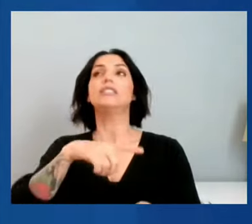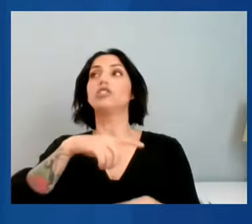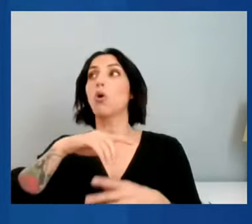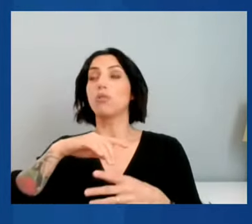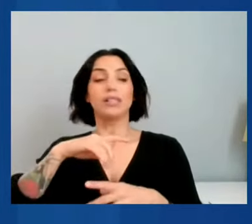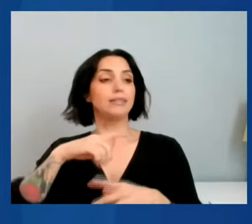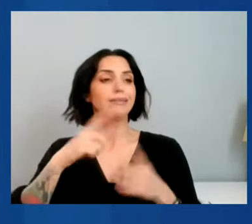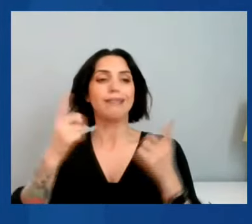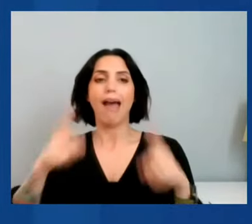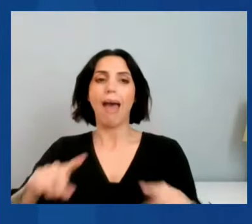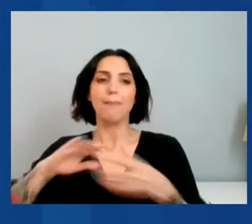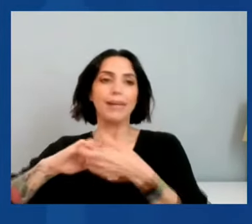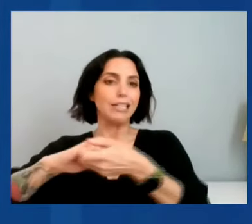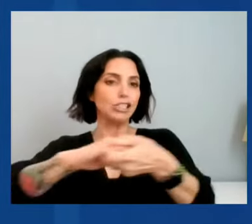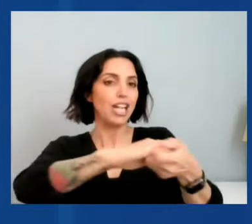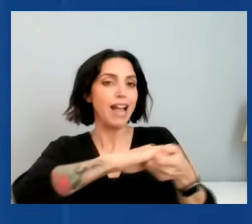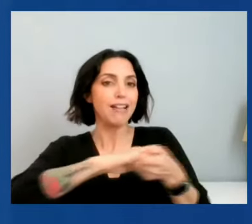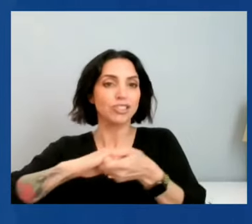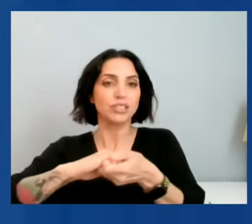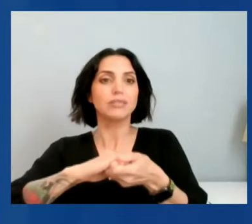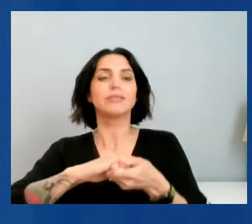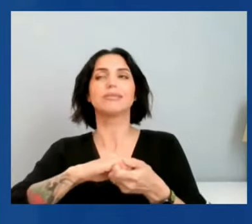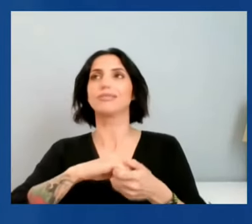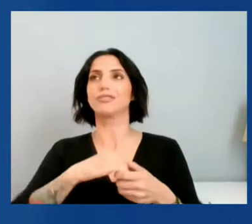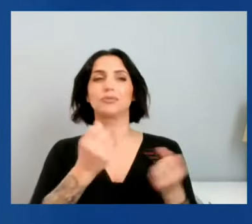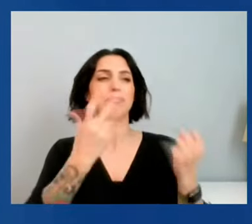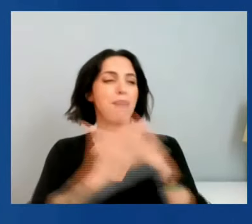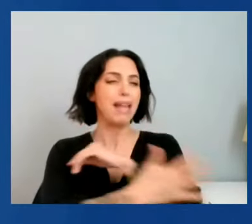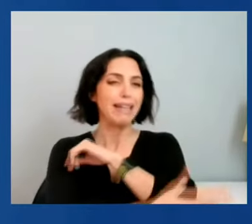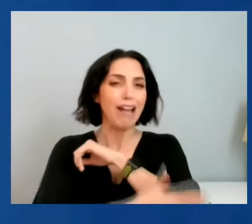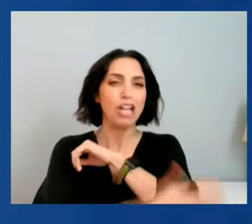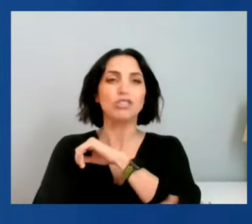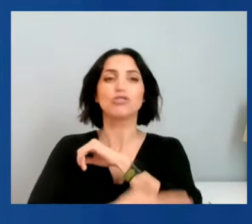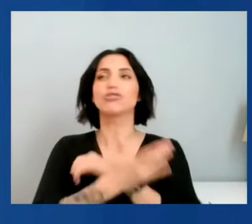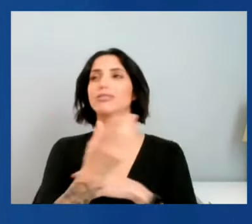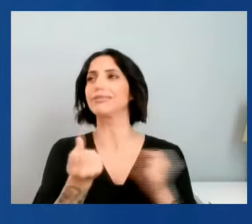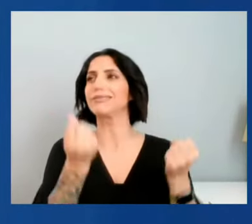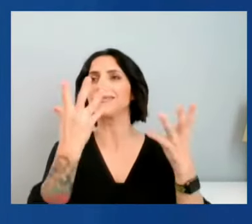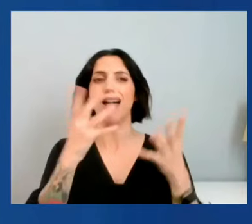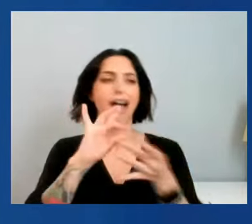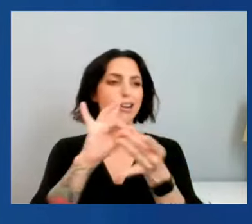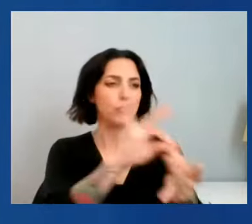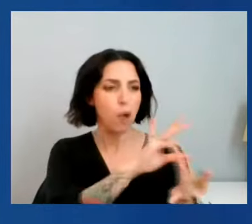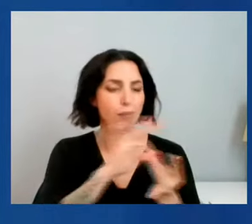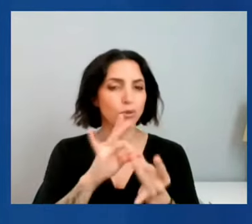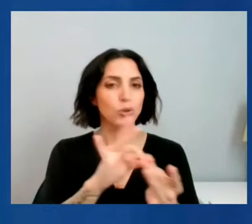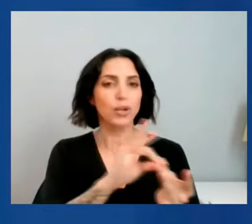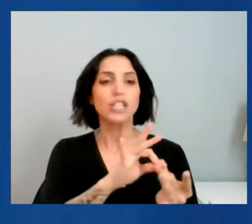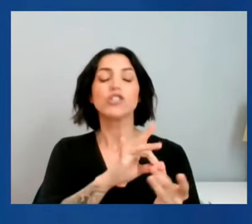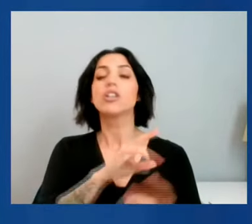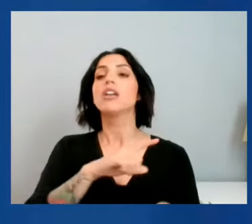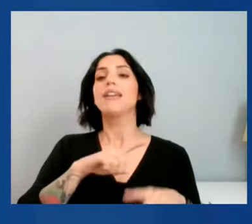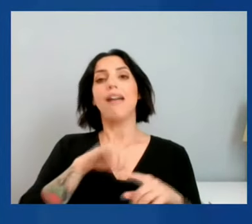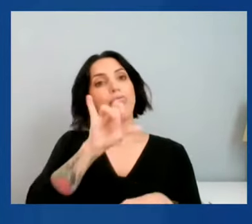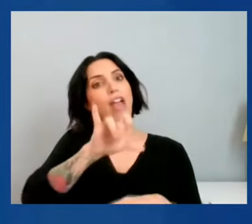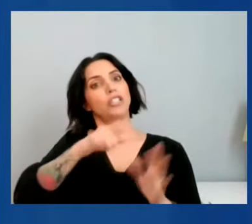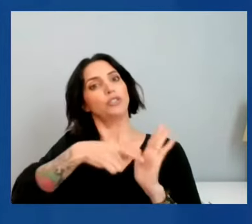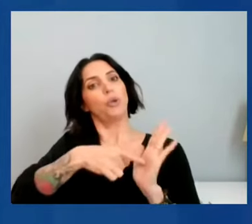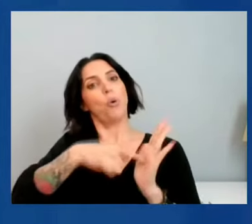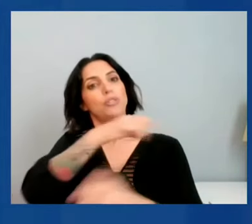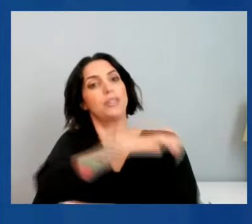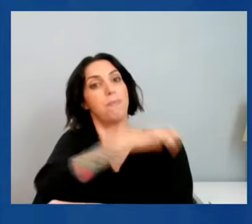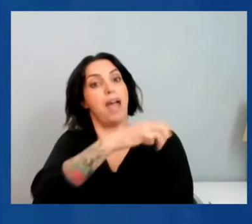was a lot of cooperation, more than many of us suspected could be the case. That shows the power of the U.S.